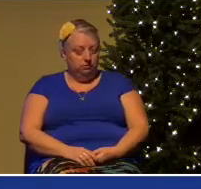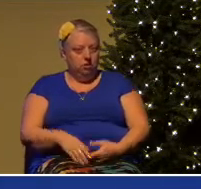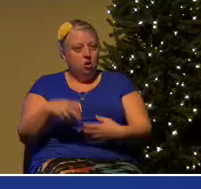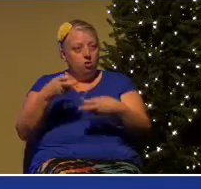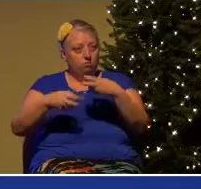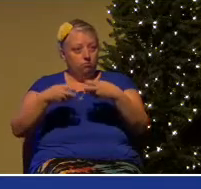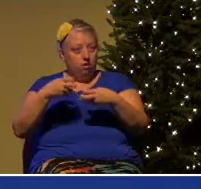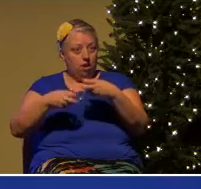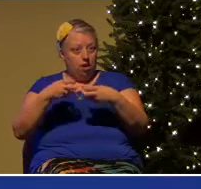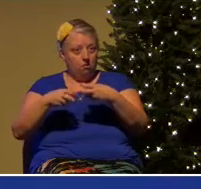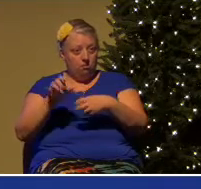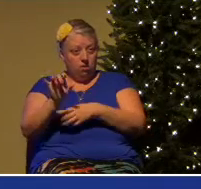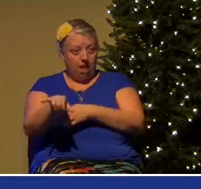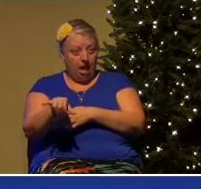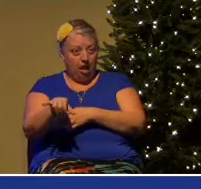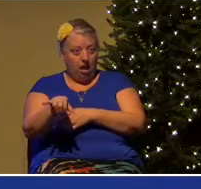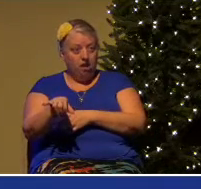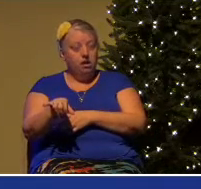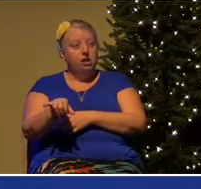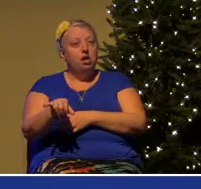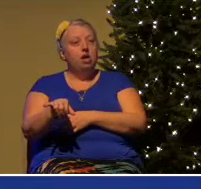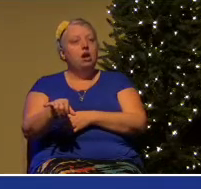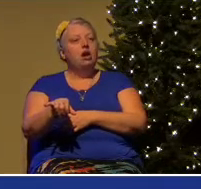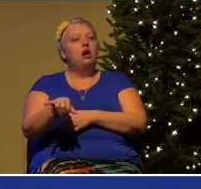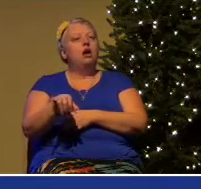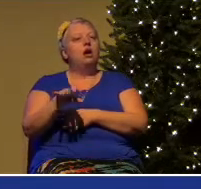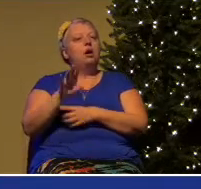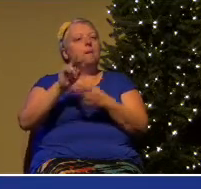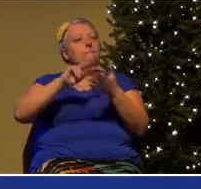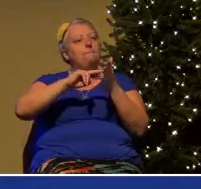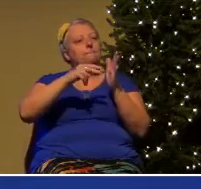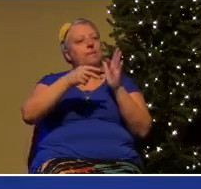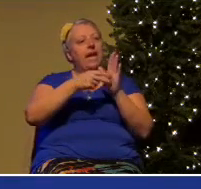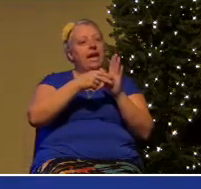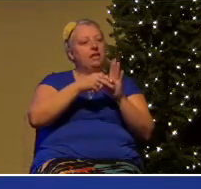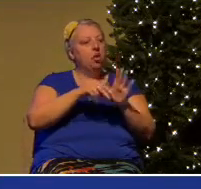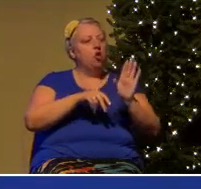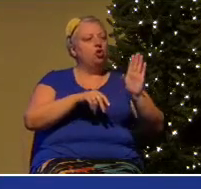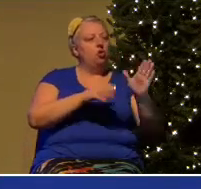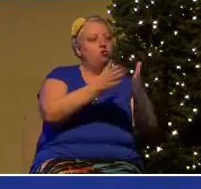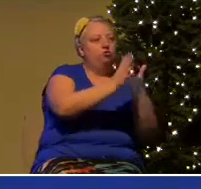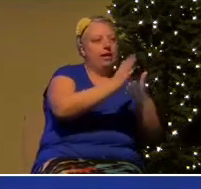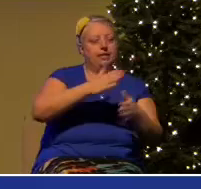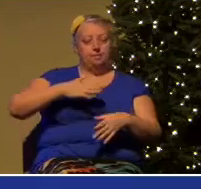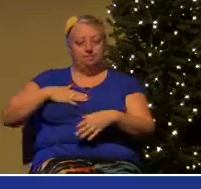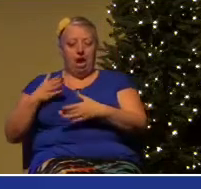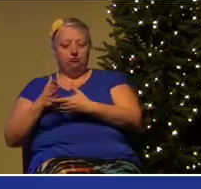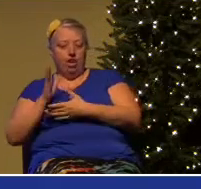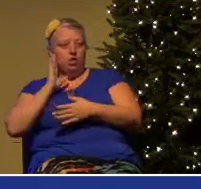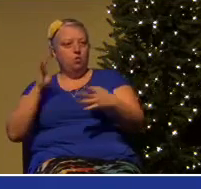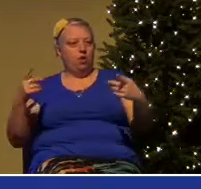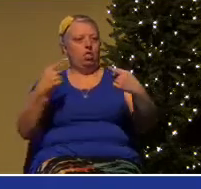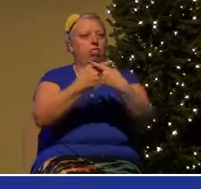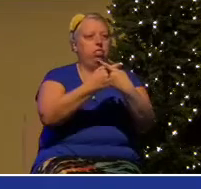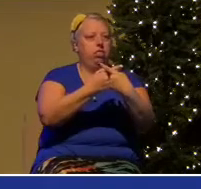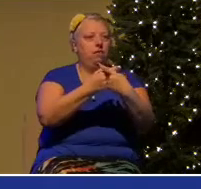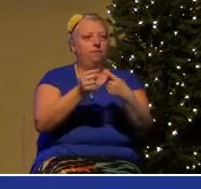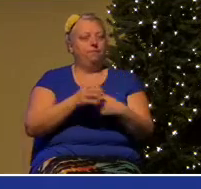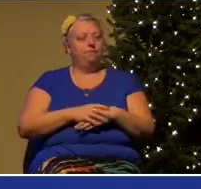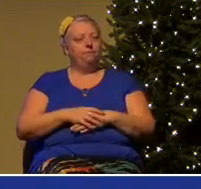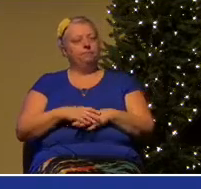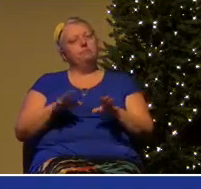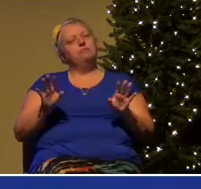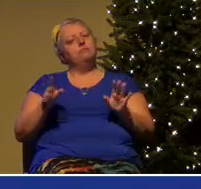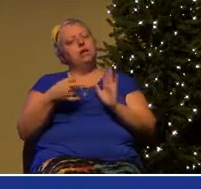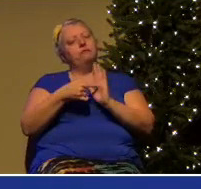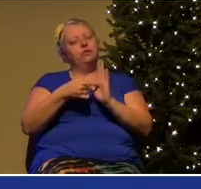everybody's rights clash with each other. If in an orchestra, everybody has the right to